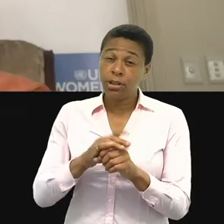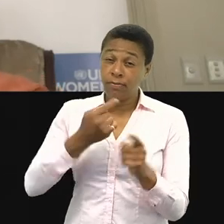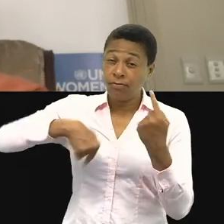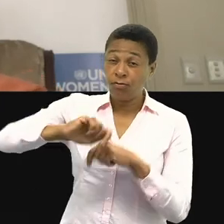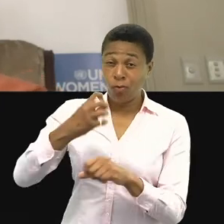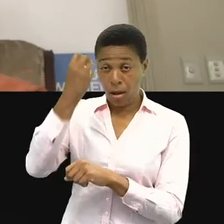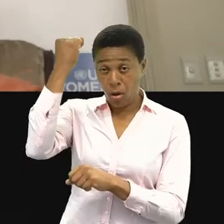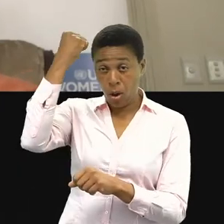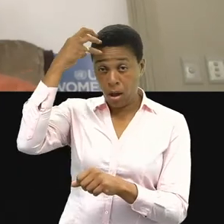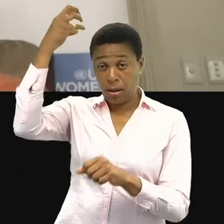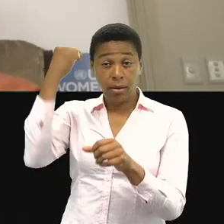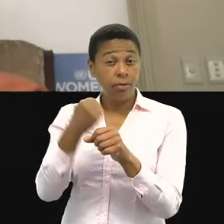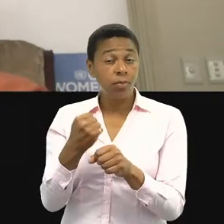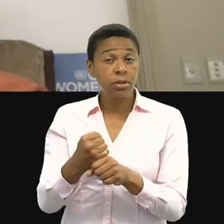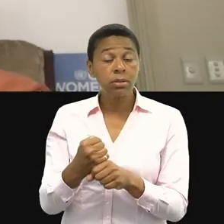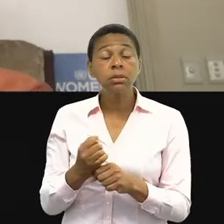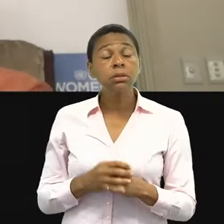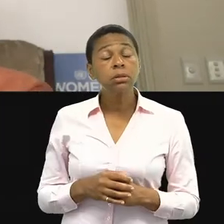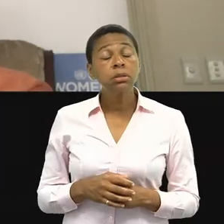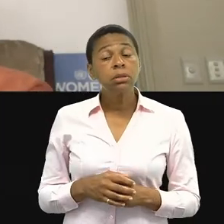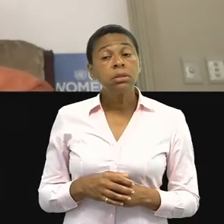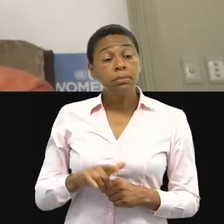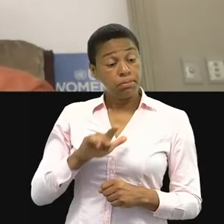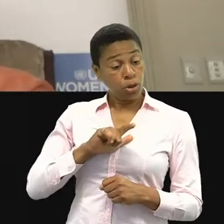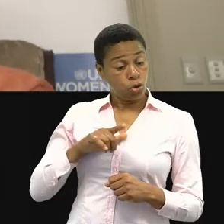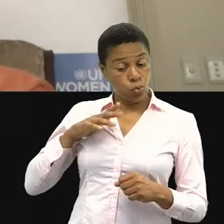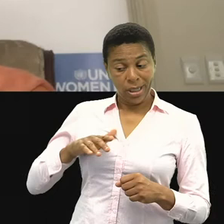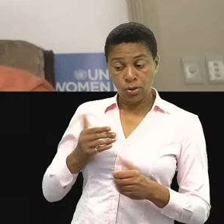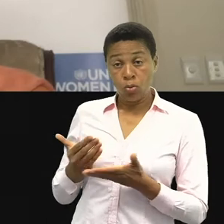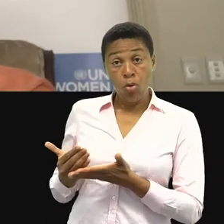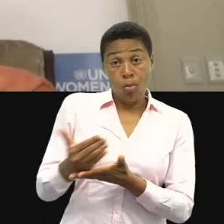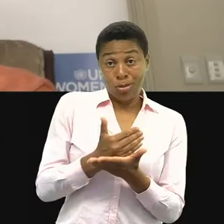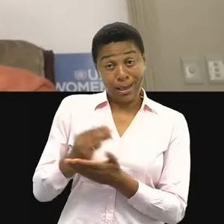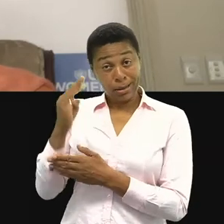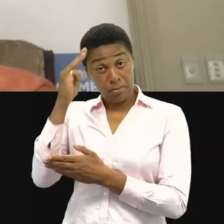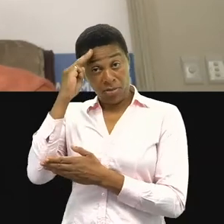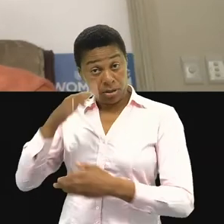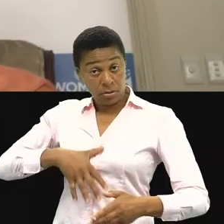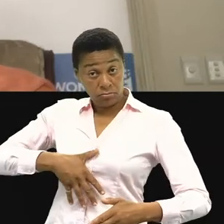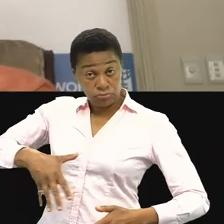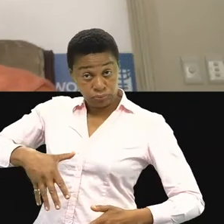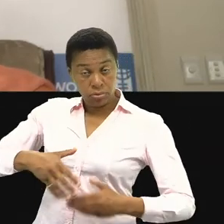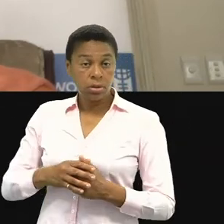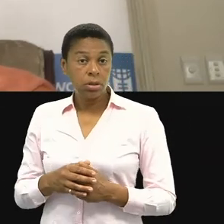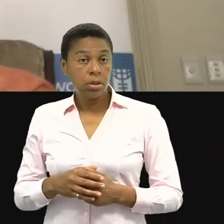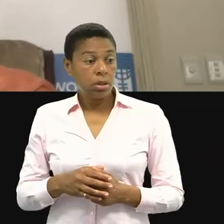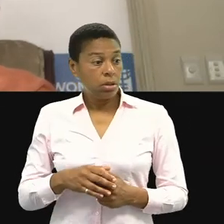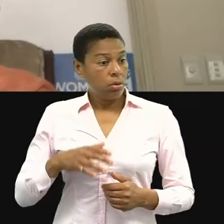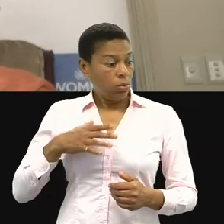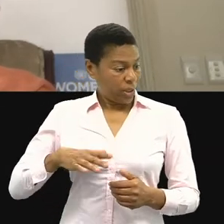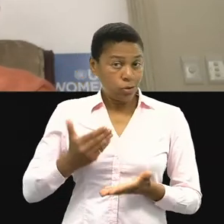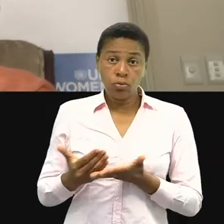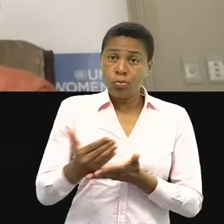need to make sure that you protect these mothers from people who are